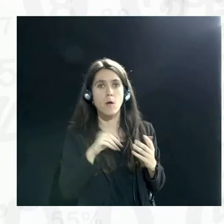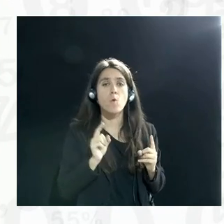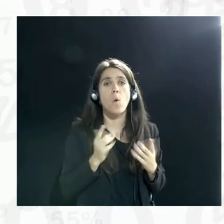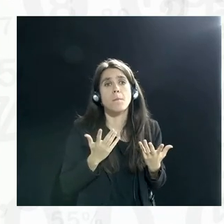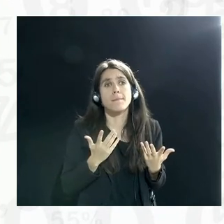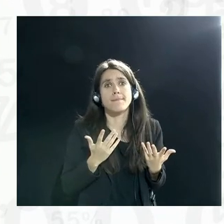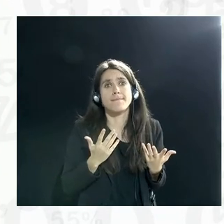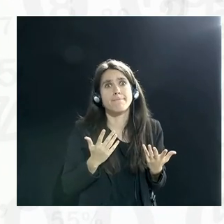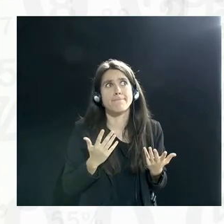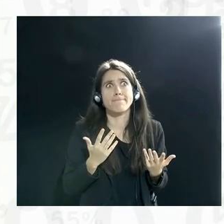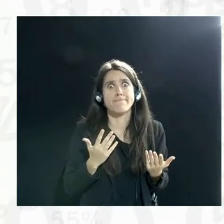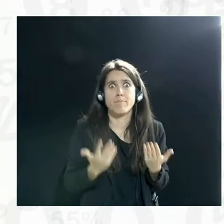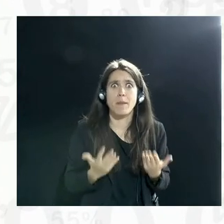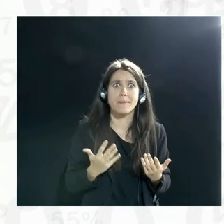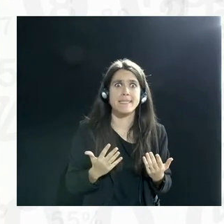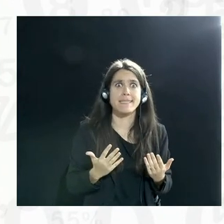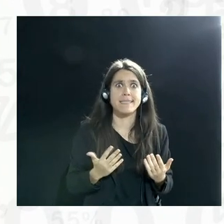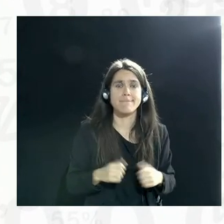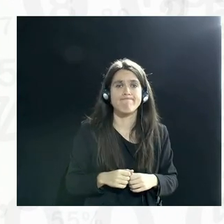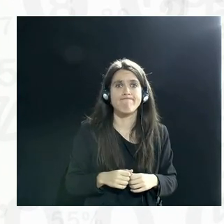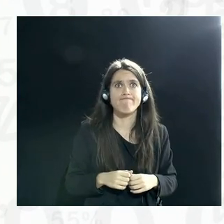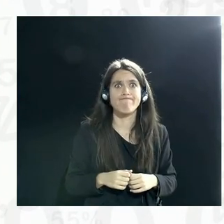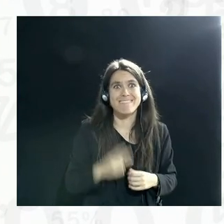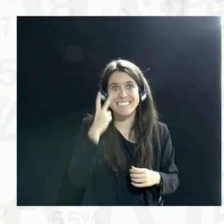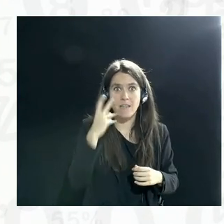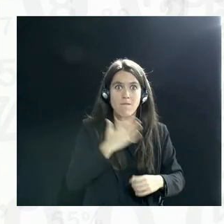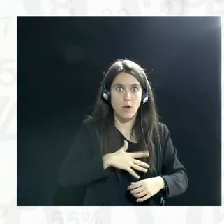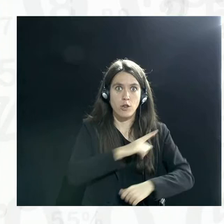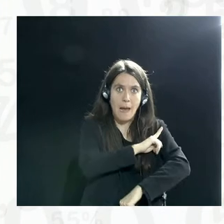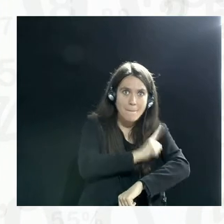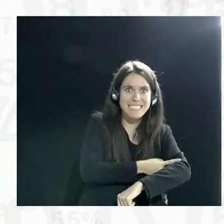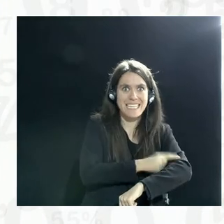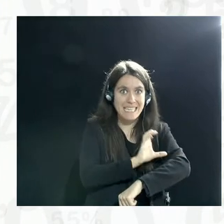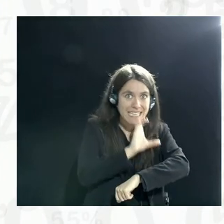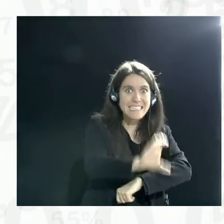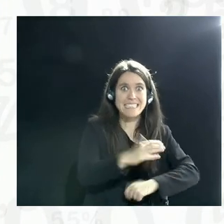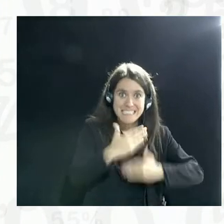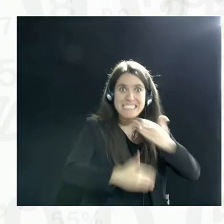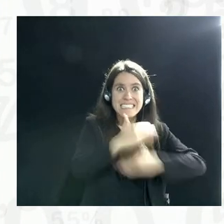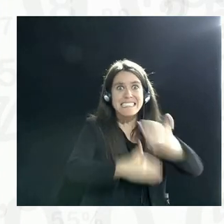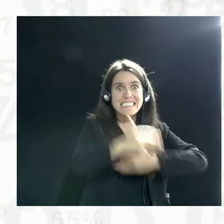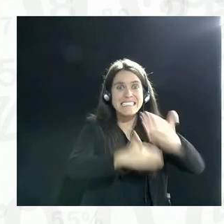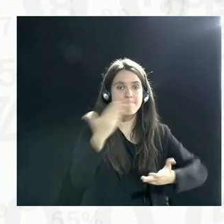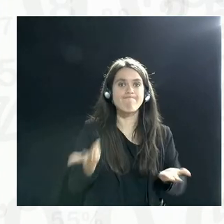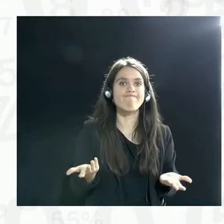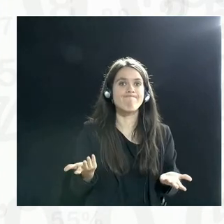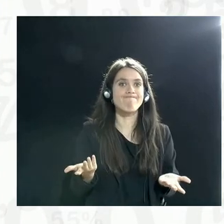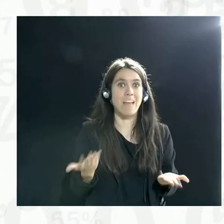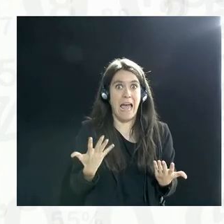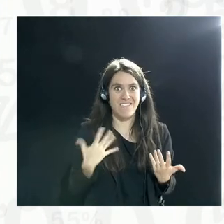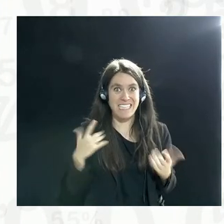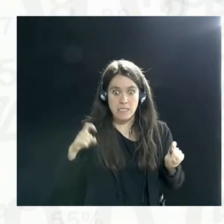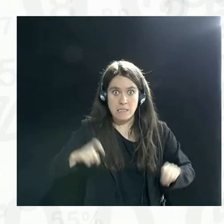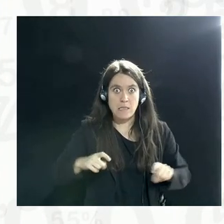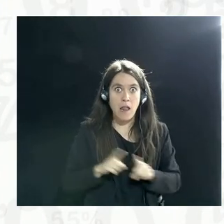reasons of actually building capacity and competence, right? There is a pressing need to